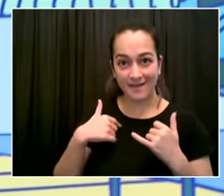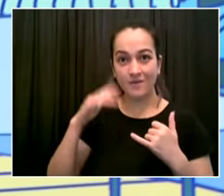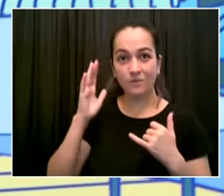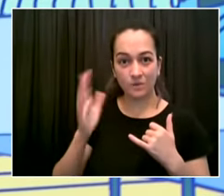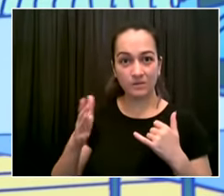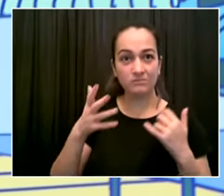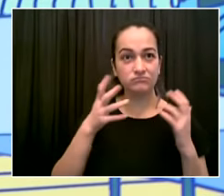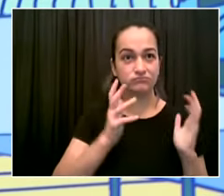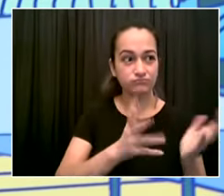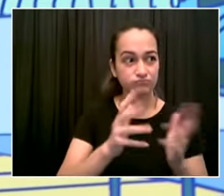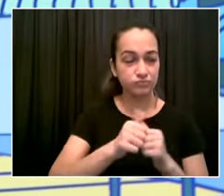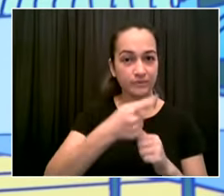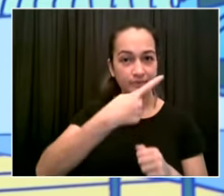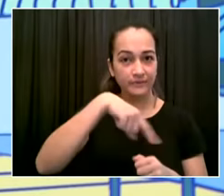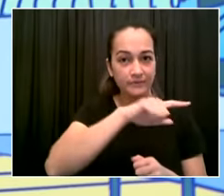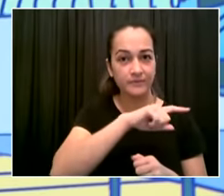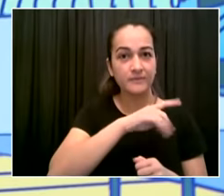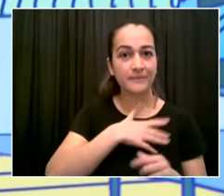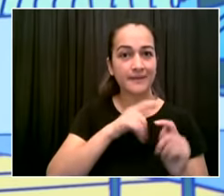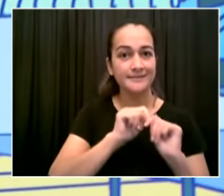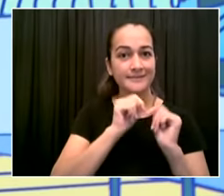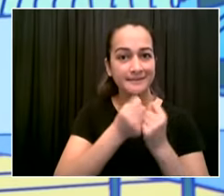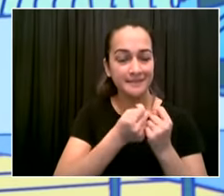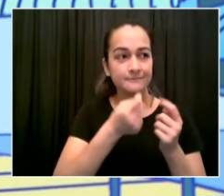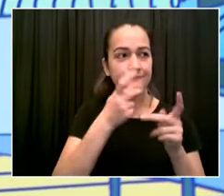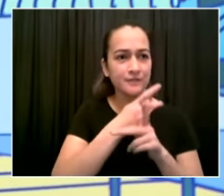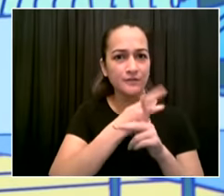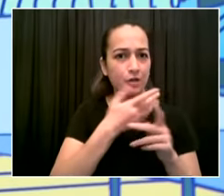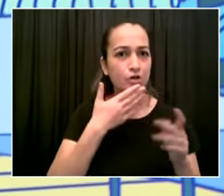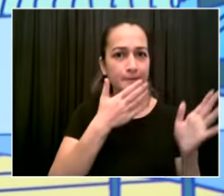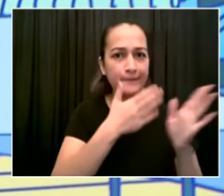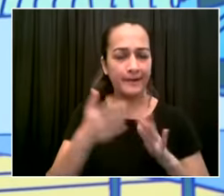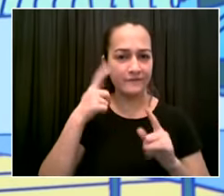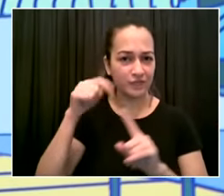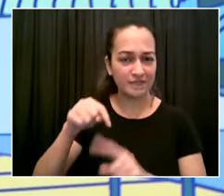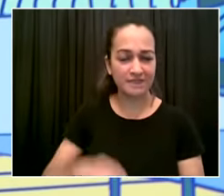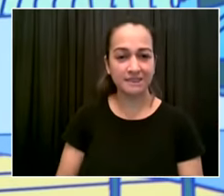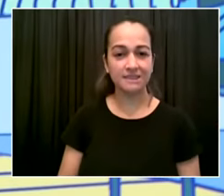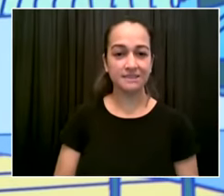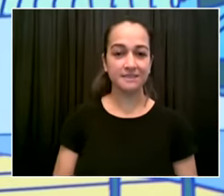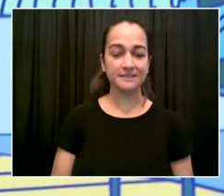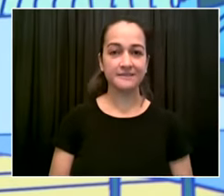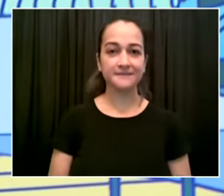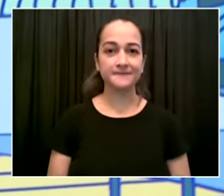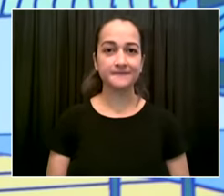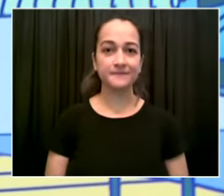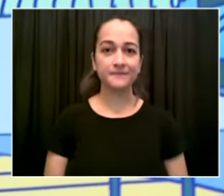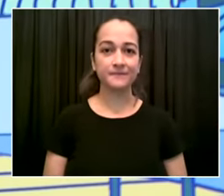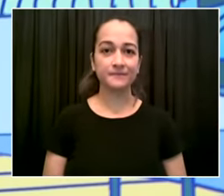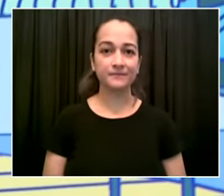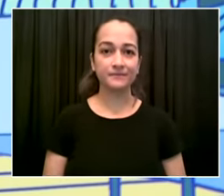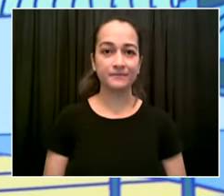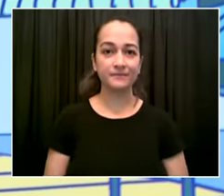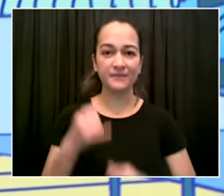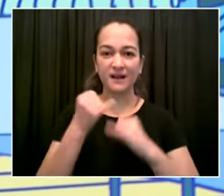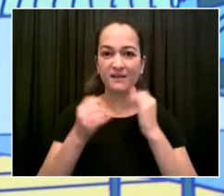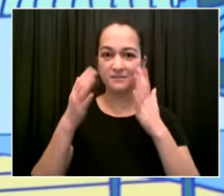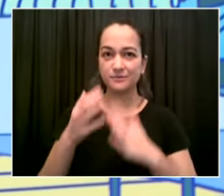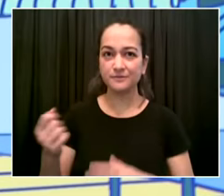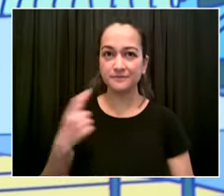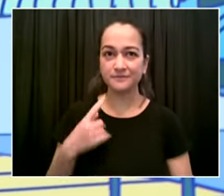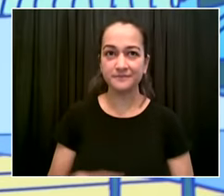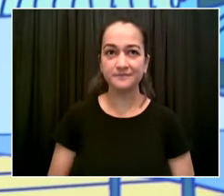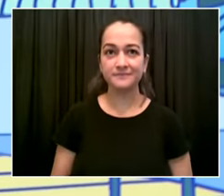this is if this is one of the missing links in the process we're going to fix it last question for today it goes to jeremy from fox news